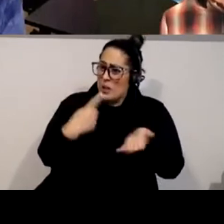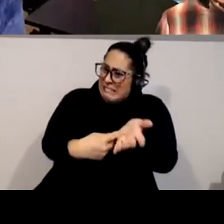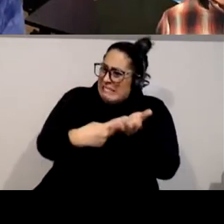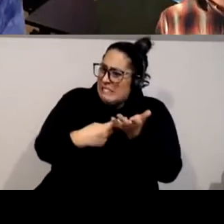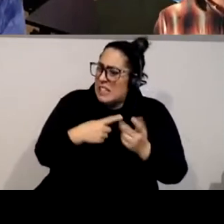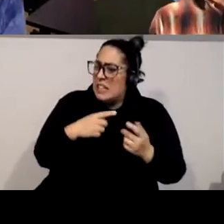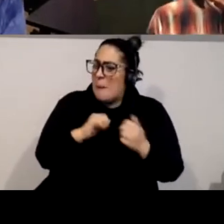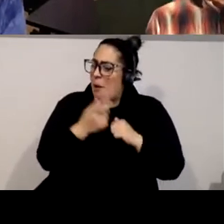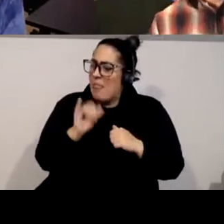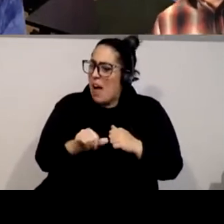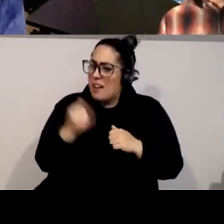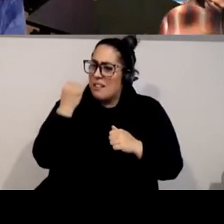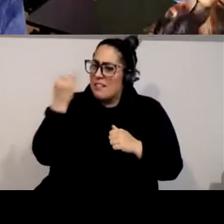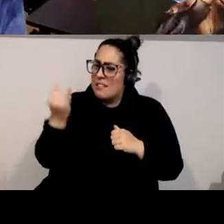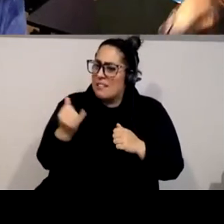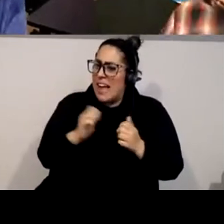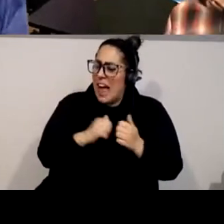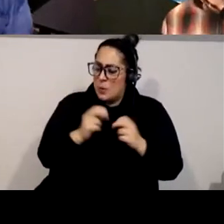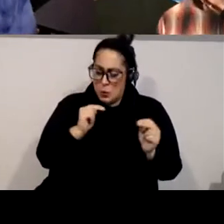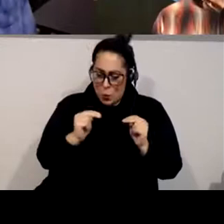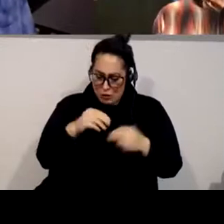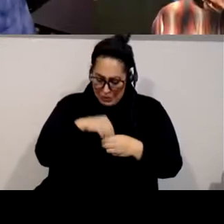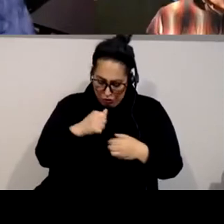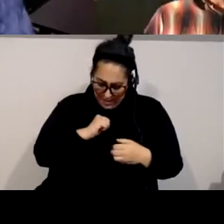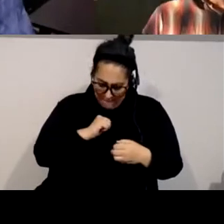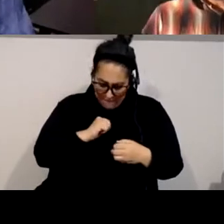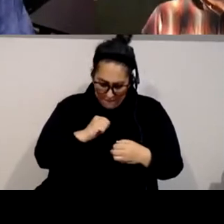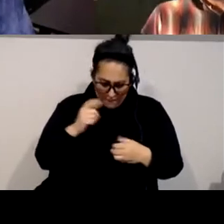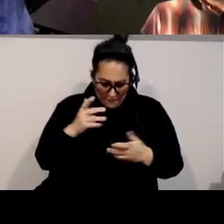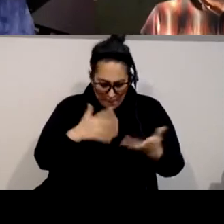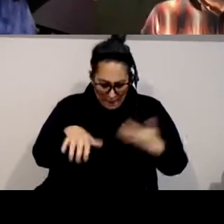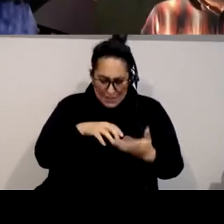you know when people are sort of negotiating that um well